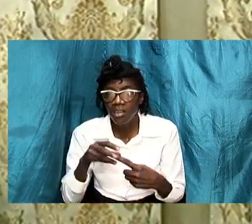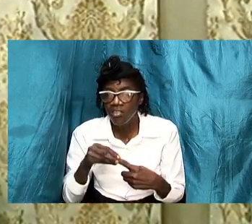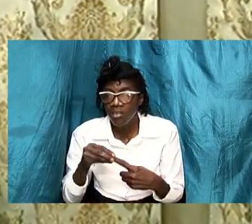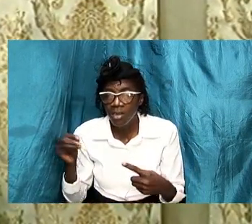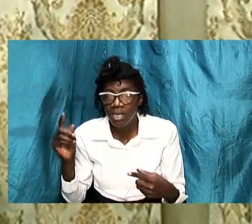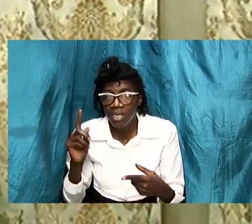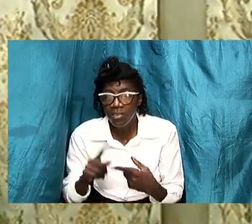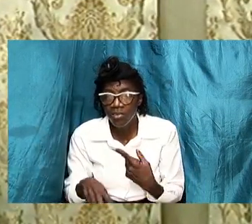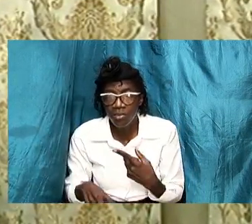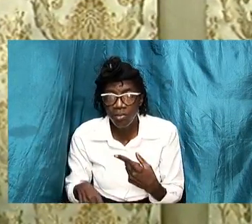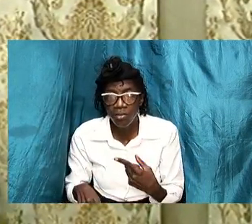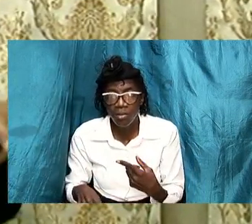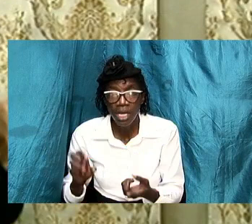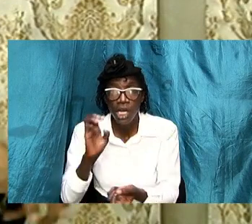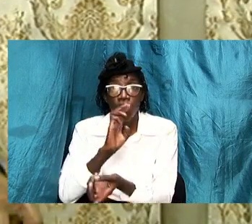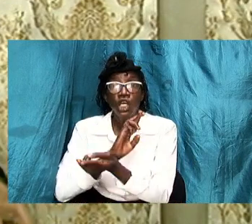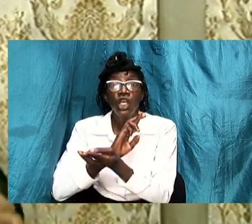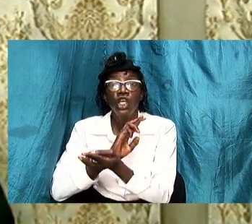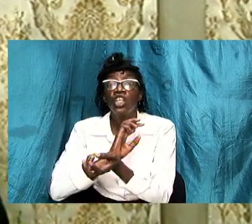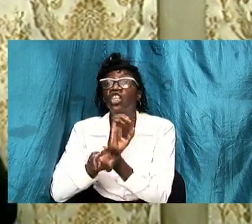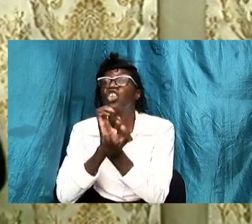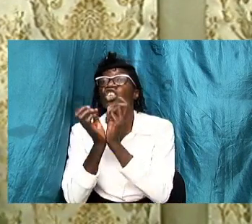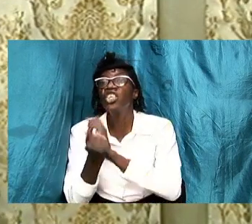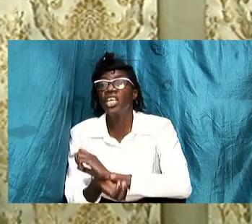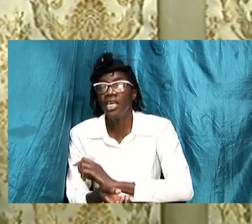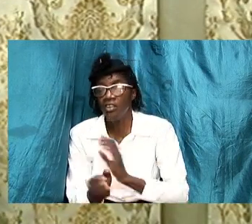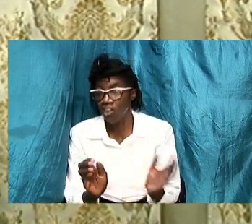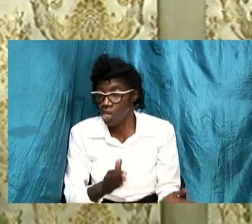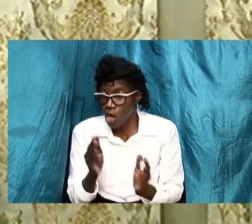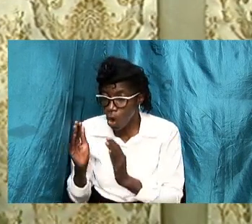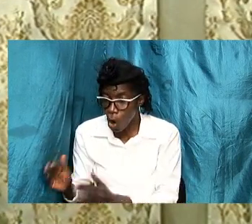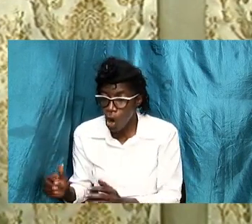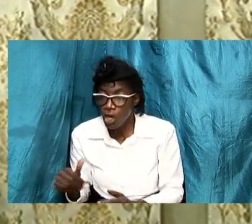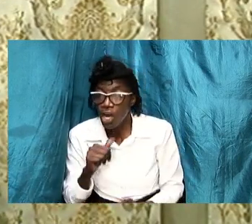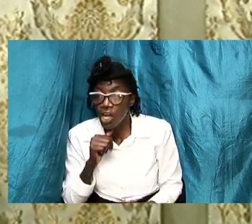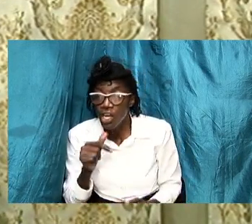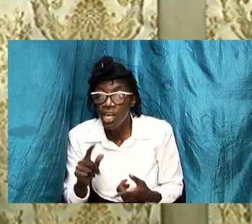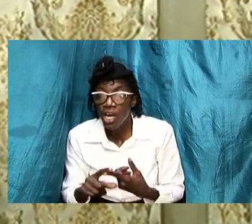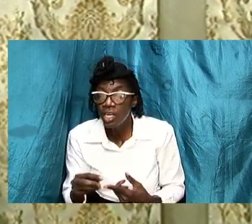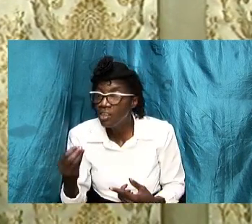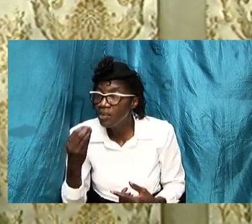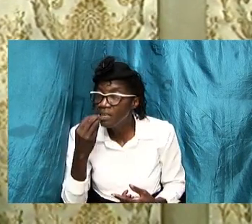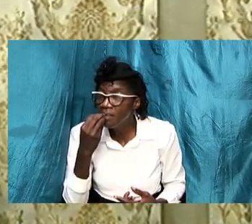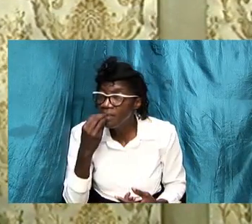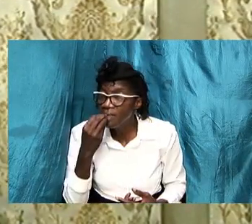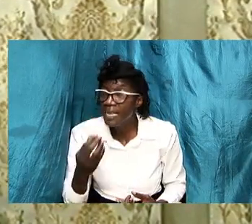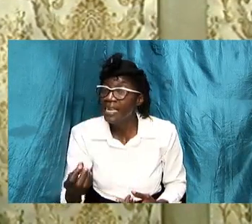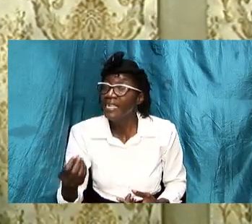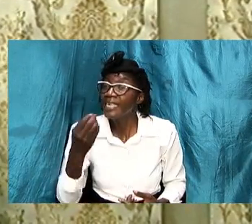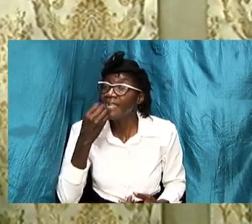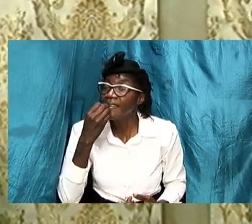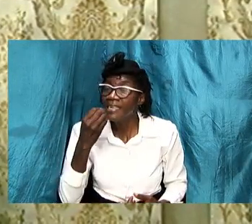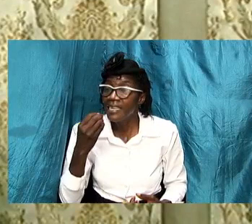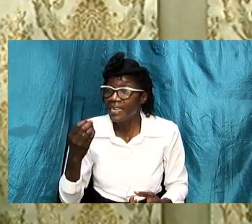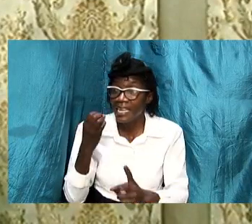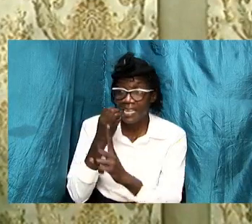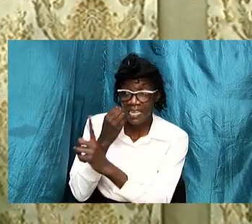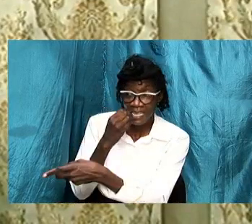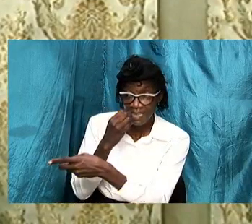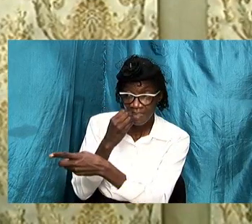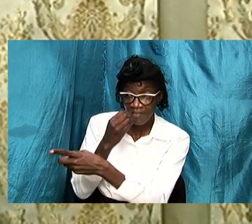the order not to eat and she eat first and then got to the husband